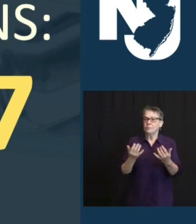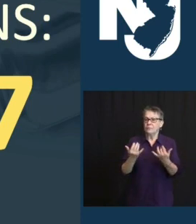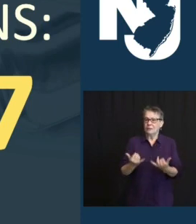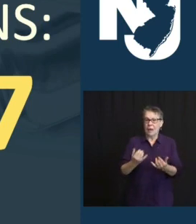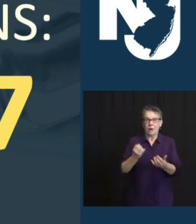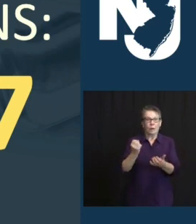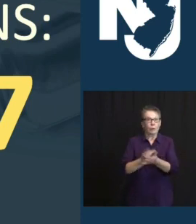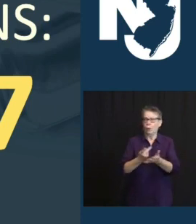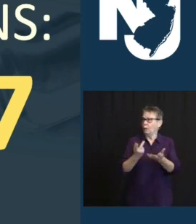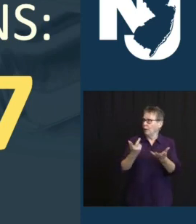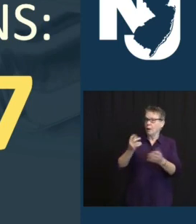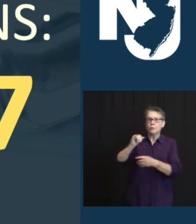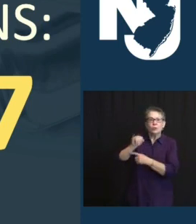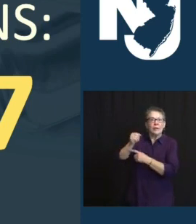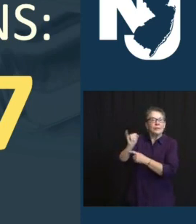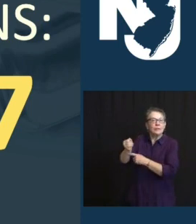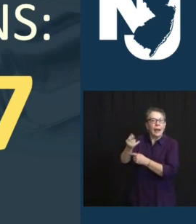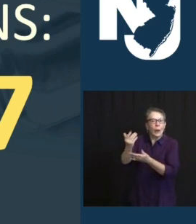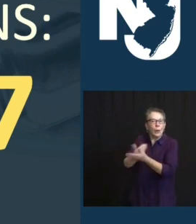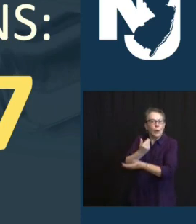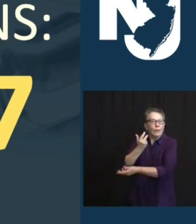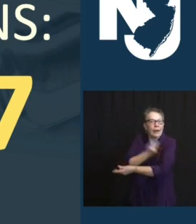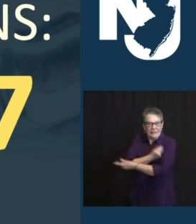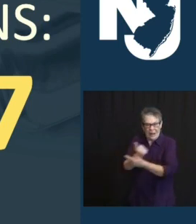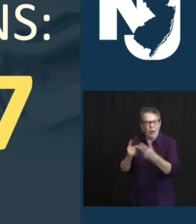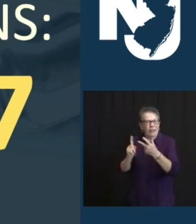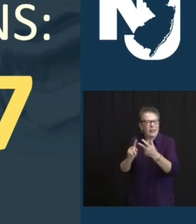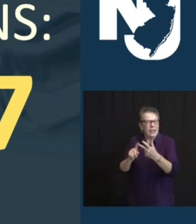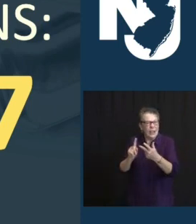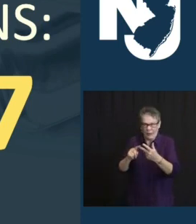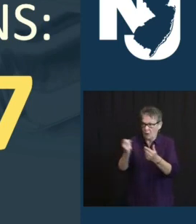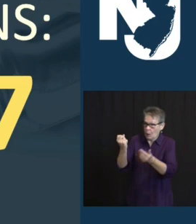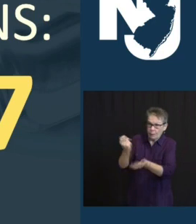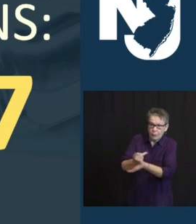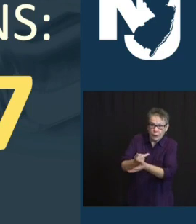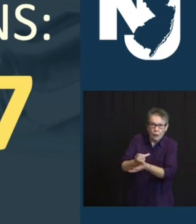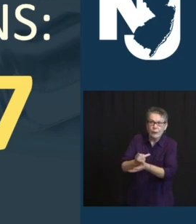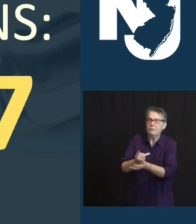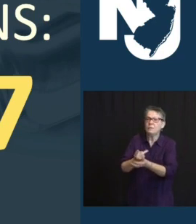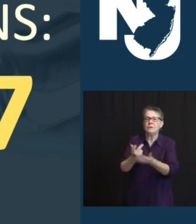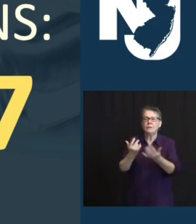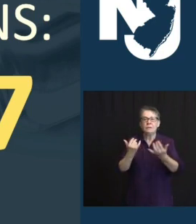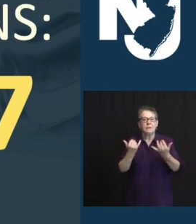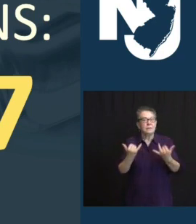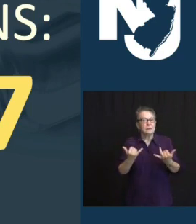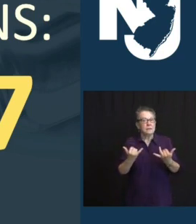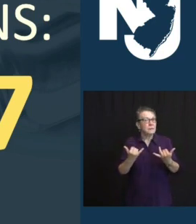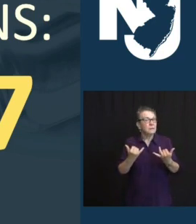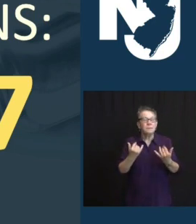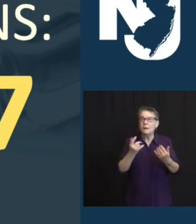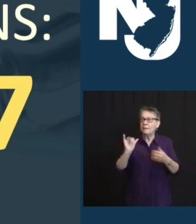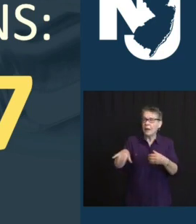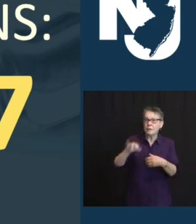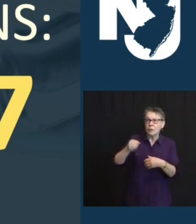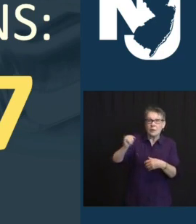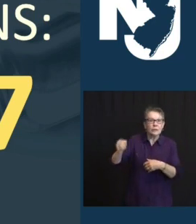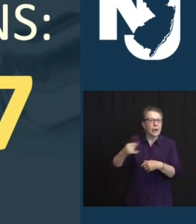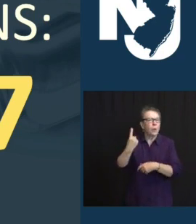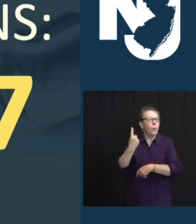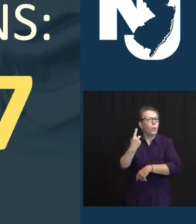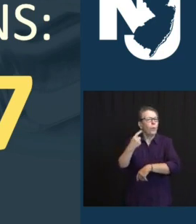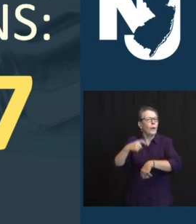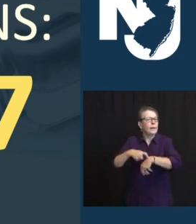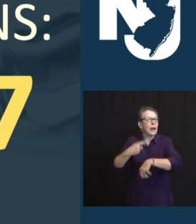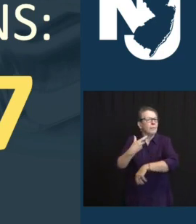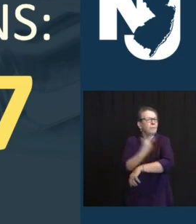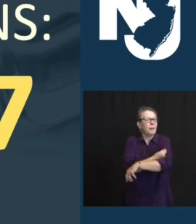EMERGENCY USE AUTHORIZATION APPLICATION, THIS ONE SHOT VACCINE IS NOW READY FOR US. AND WITH IT, WE WILL MAKE